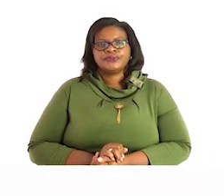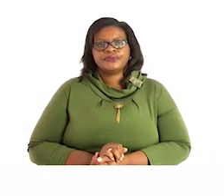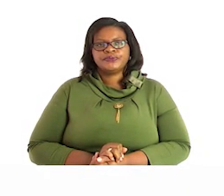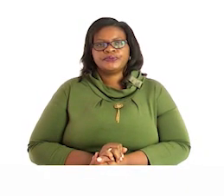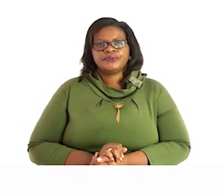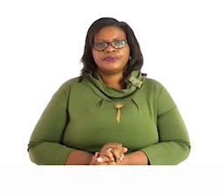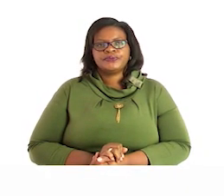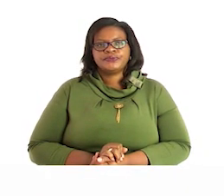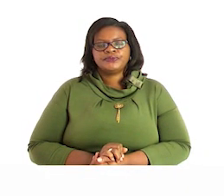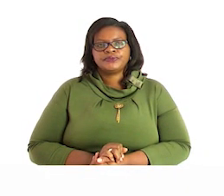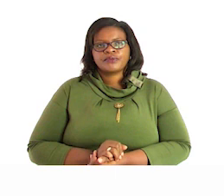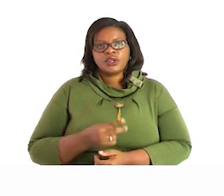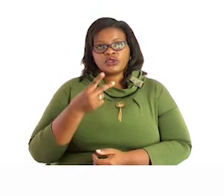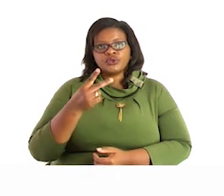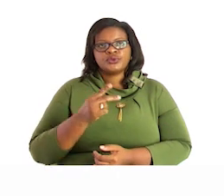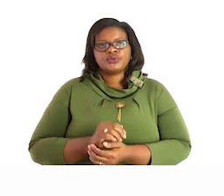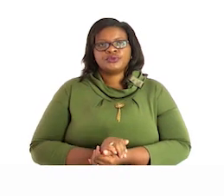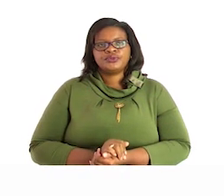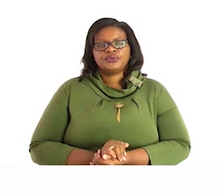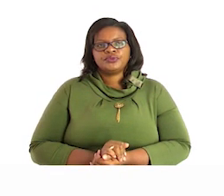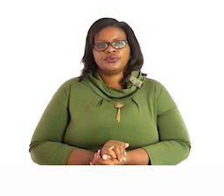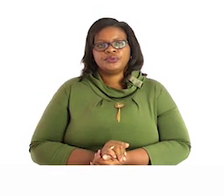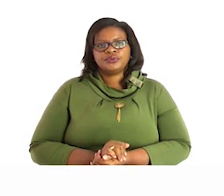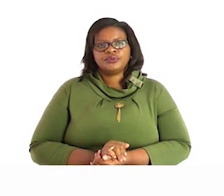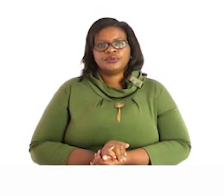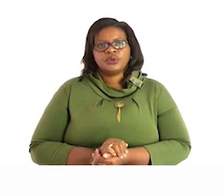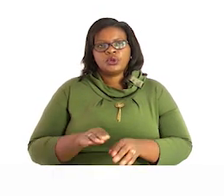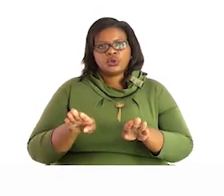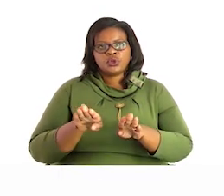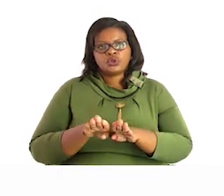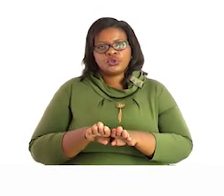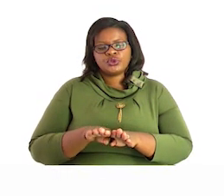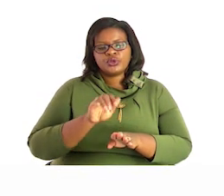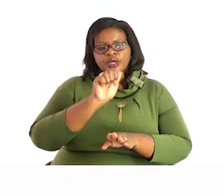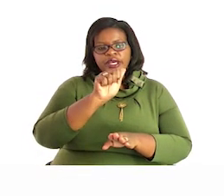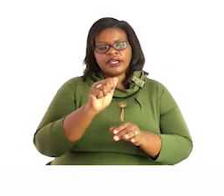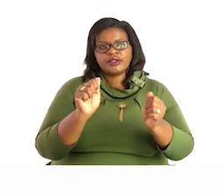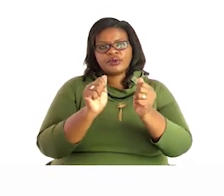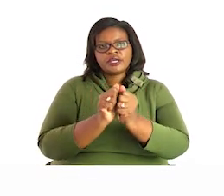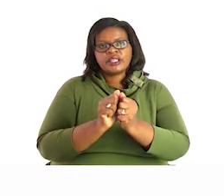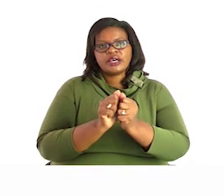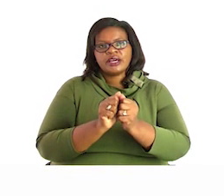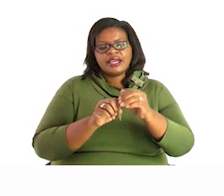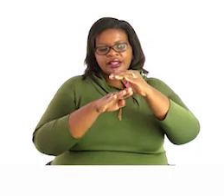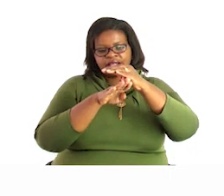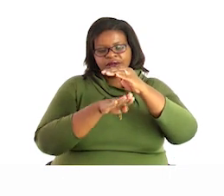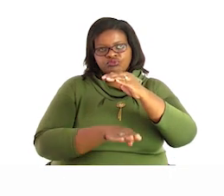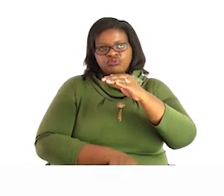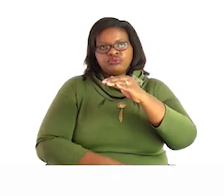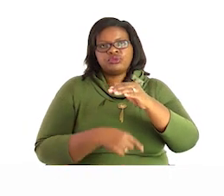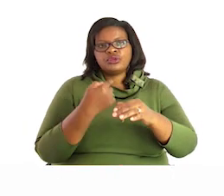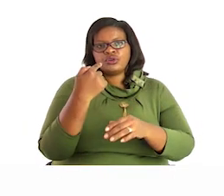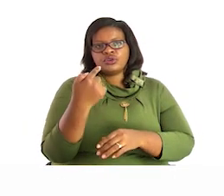on activity 2 we are going to do number 1 together then you are going to do the rest on your own